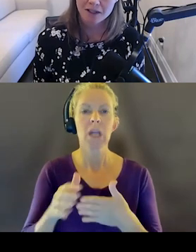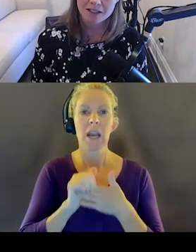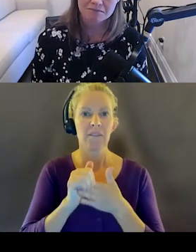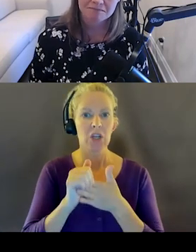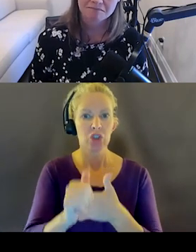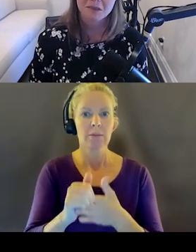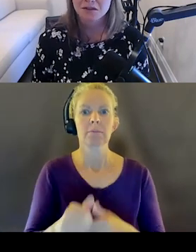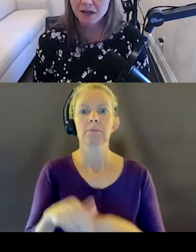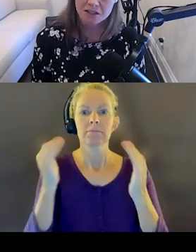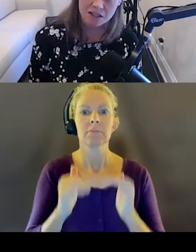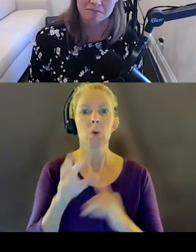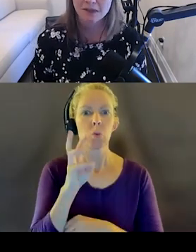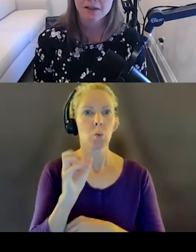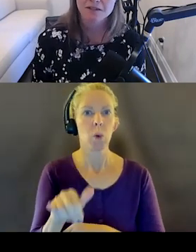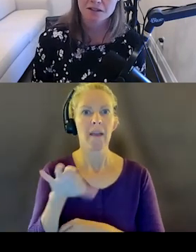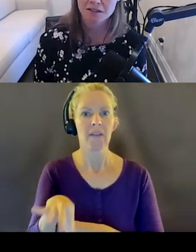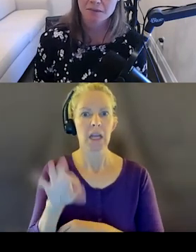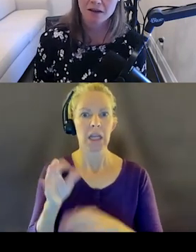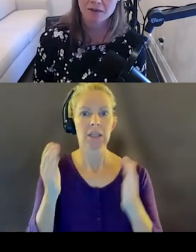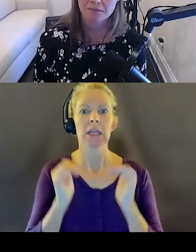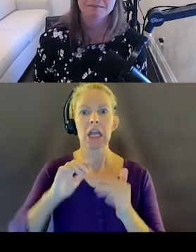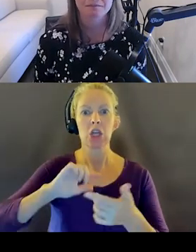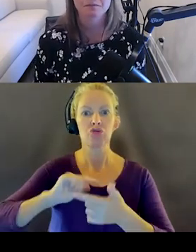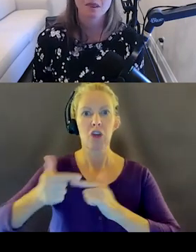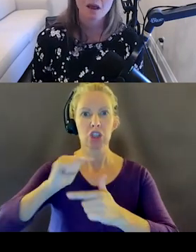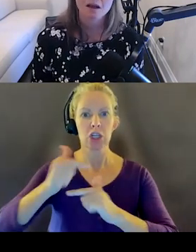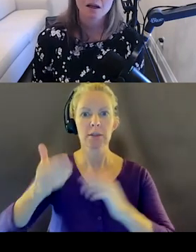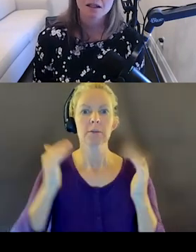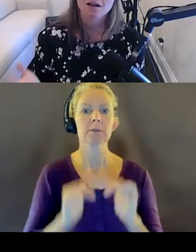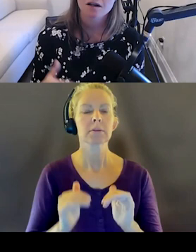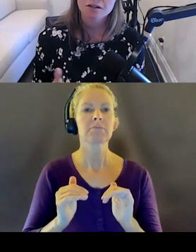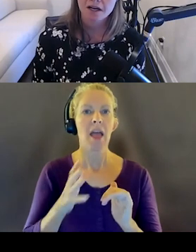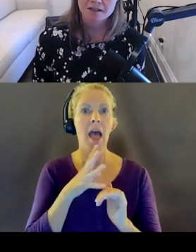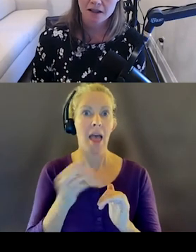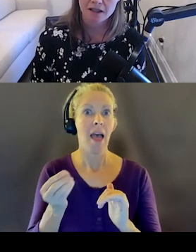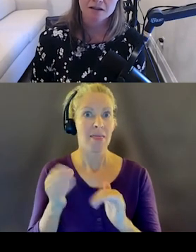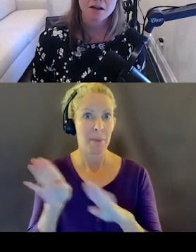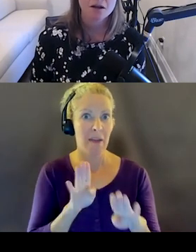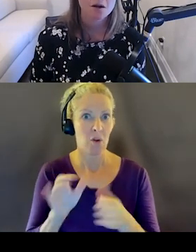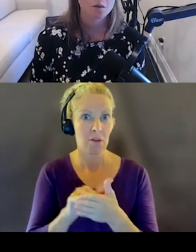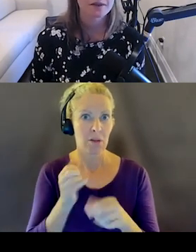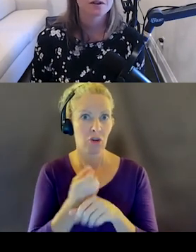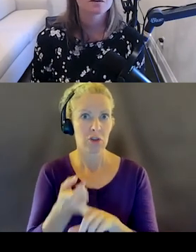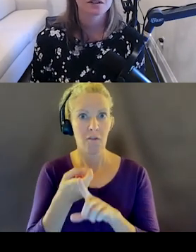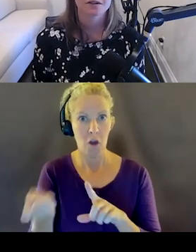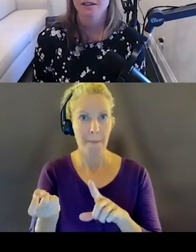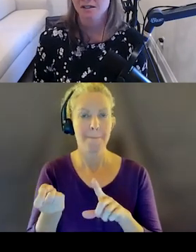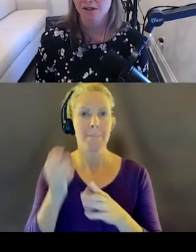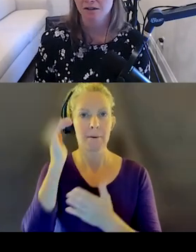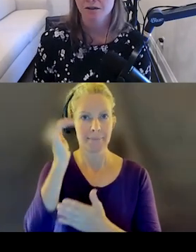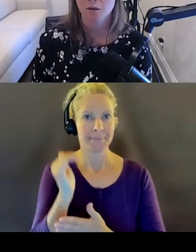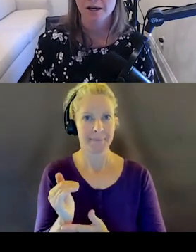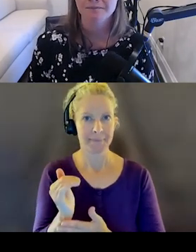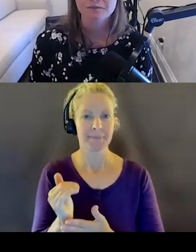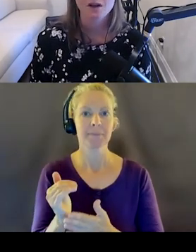wayfinding, interaction, and the resultant behavior. Let's contrast that with the user interface